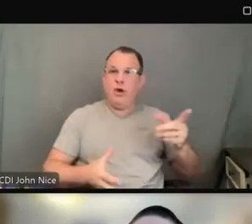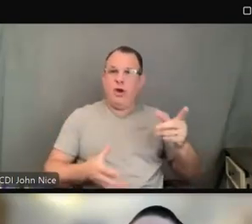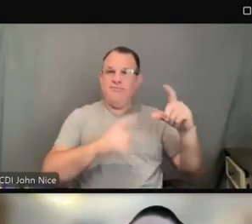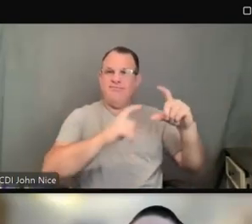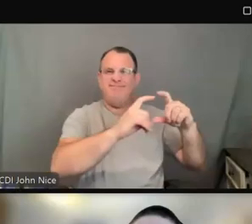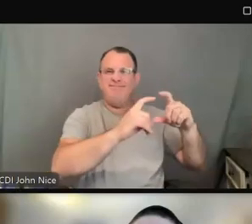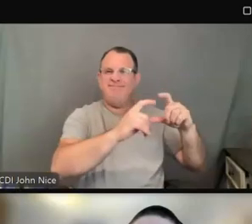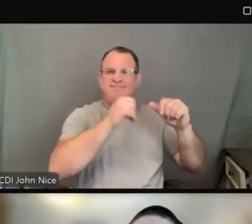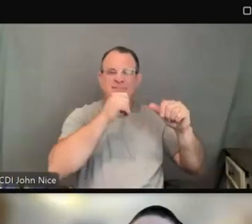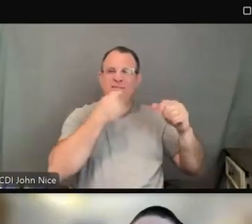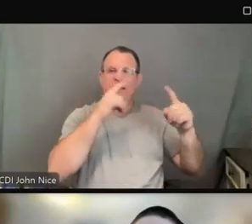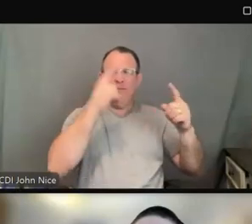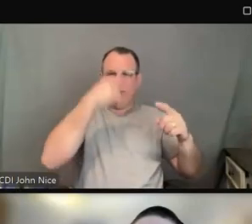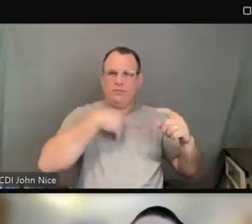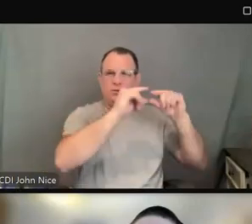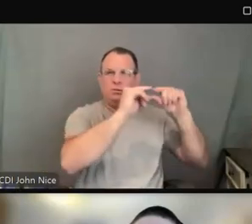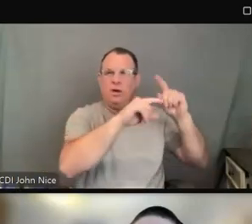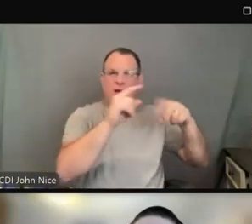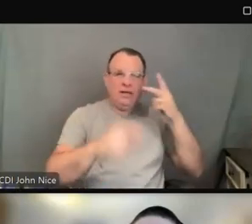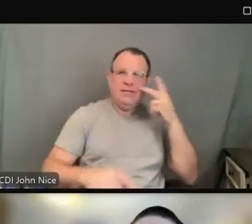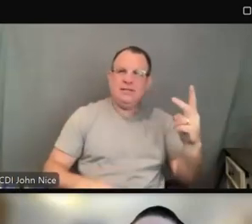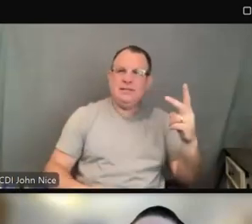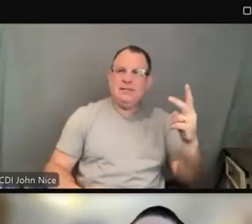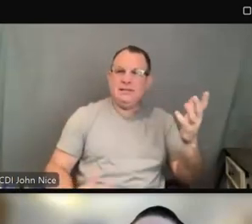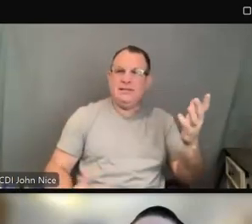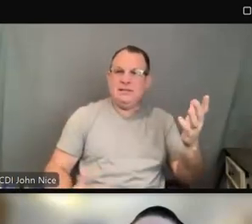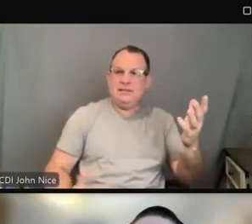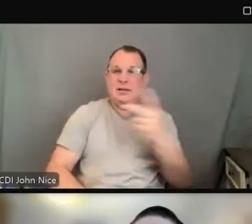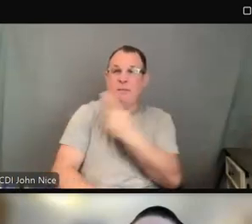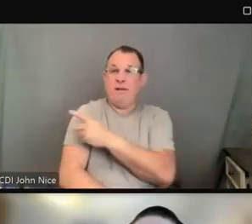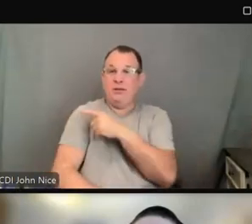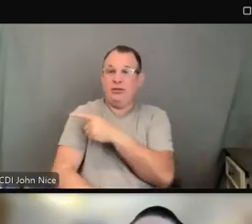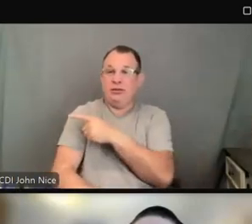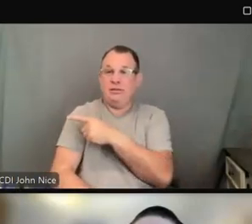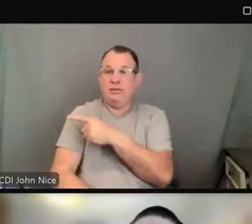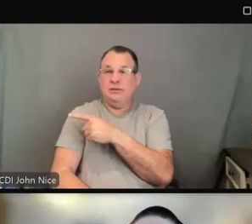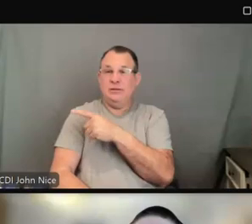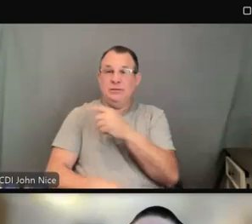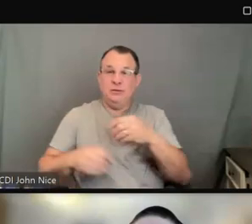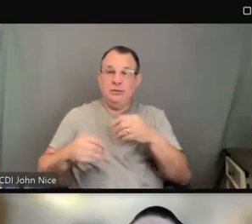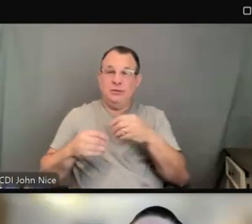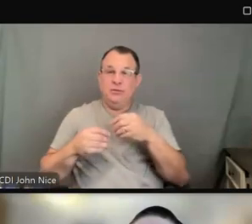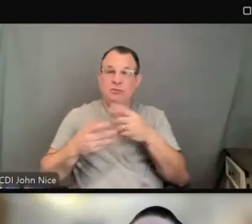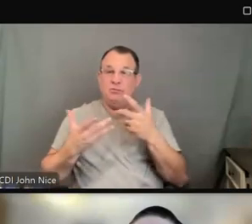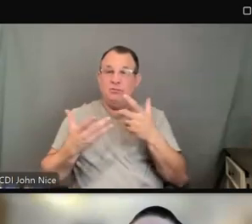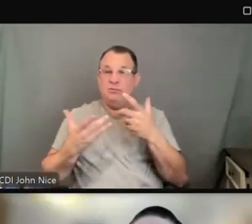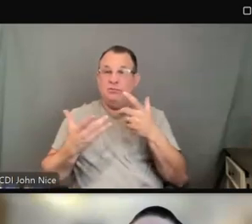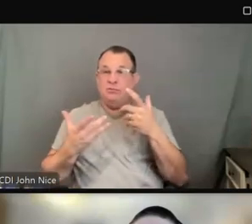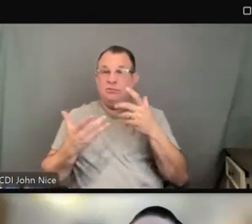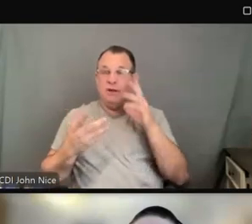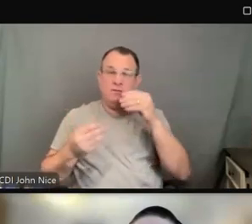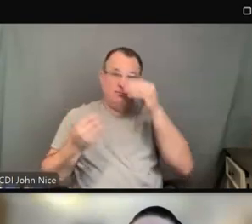communication. The patient or the individual with a disability can say to the provider, I